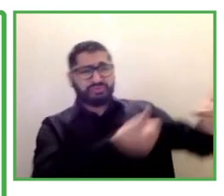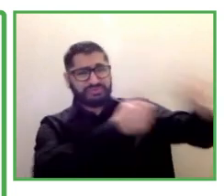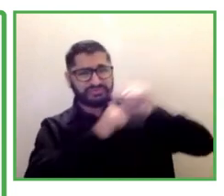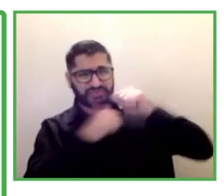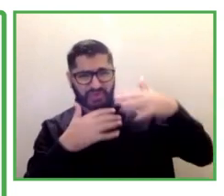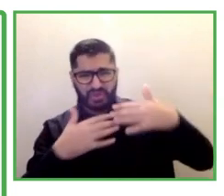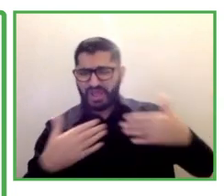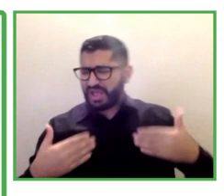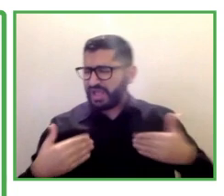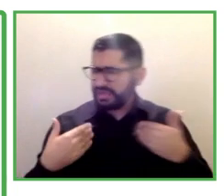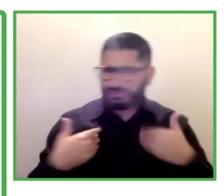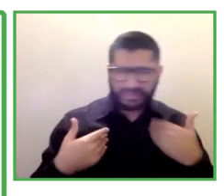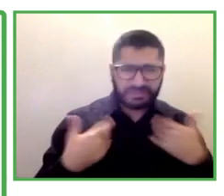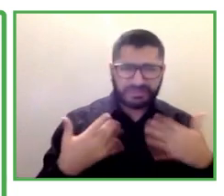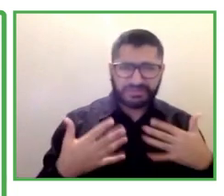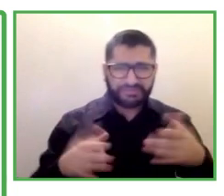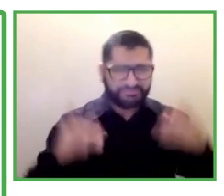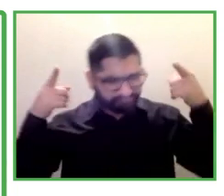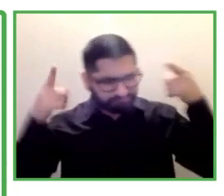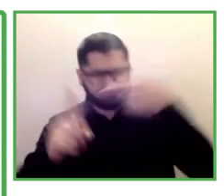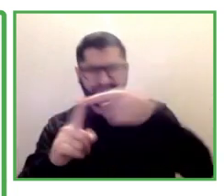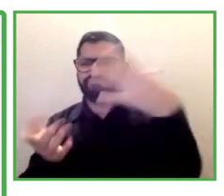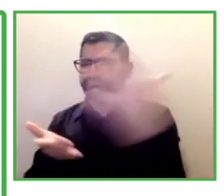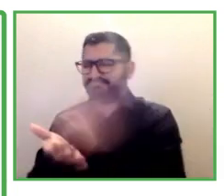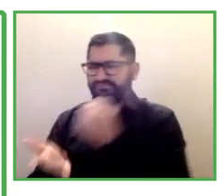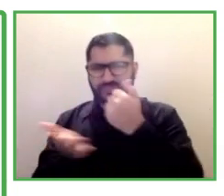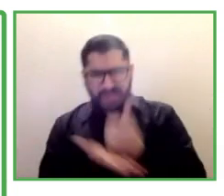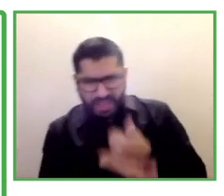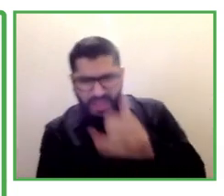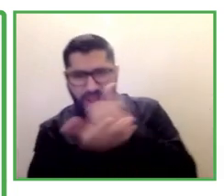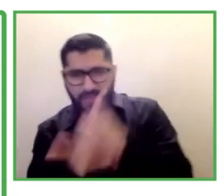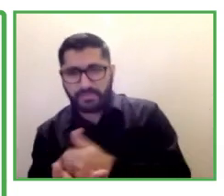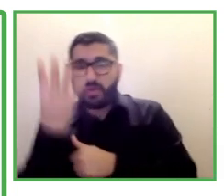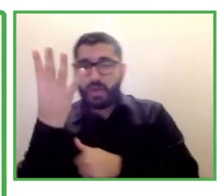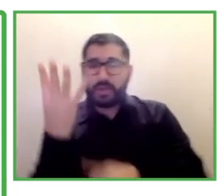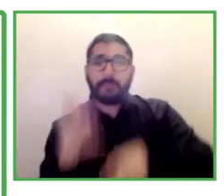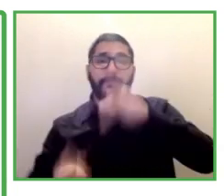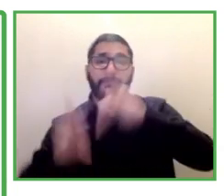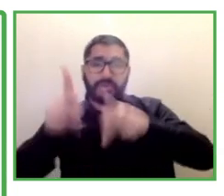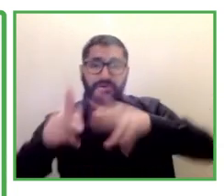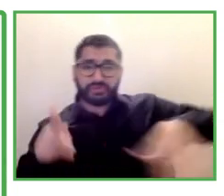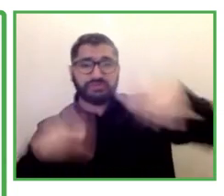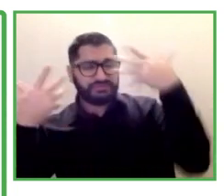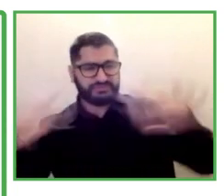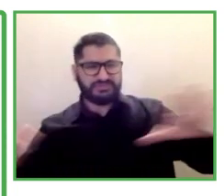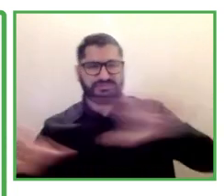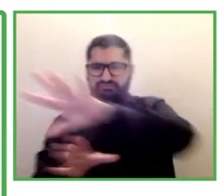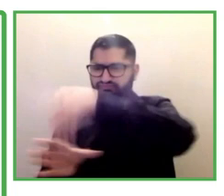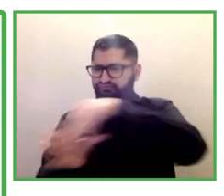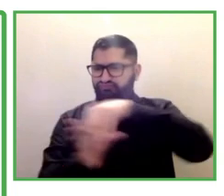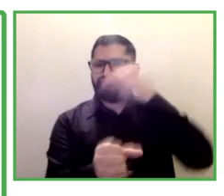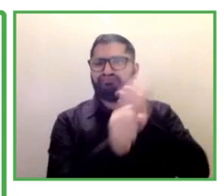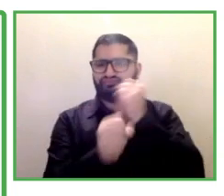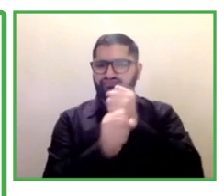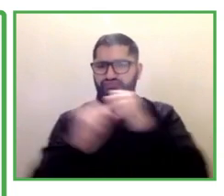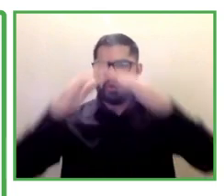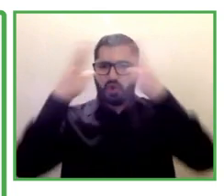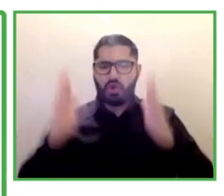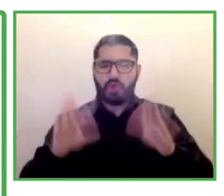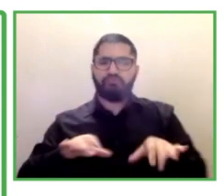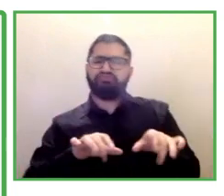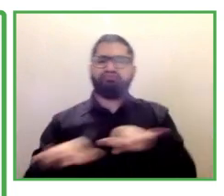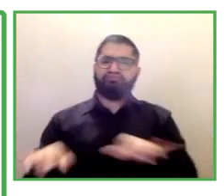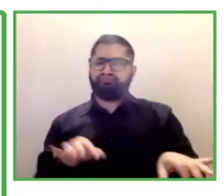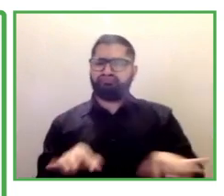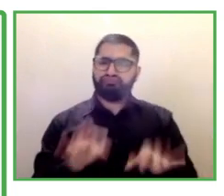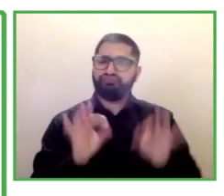So over those nine months and out of these 34 we found employment for 19 16 and 16 have